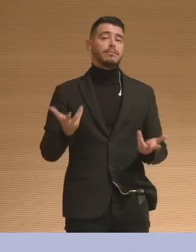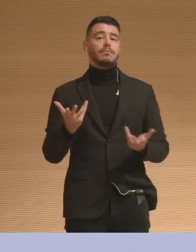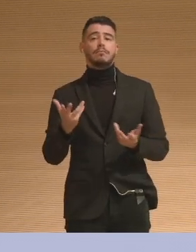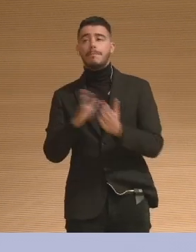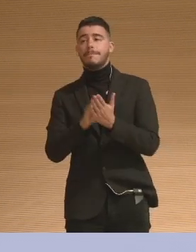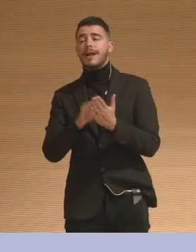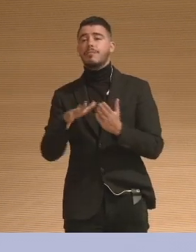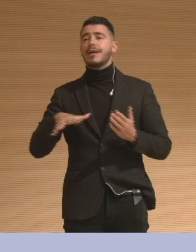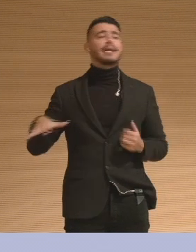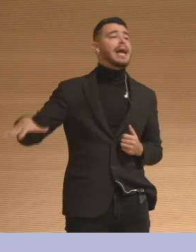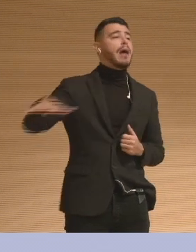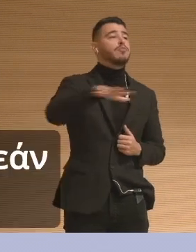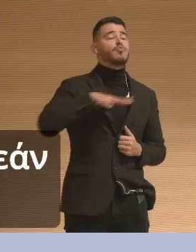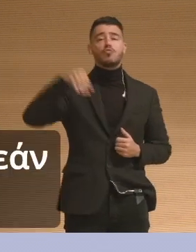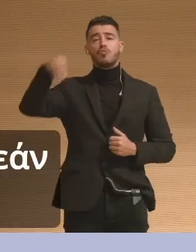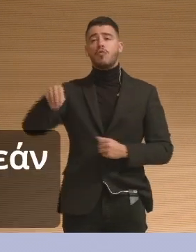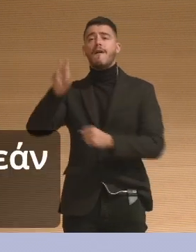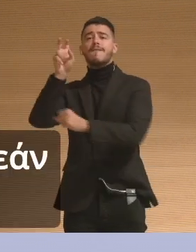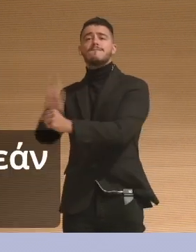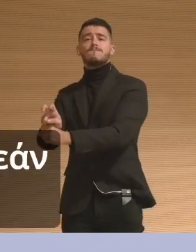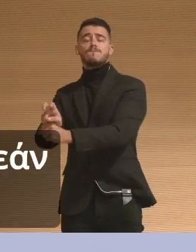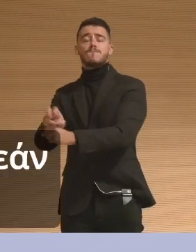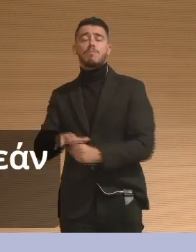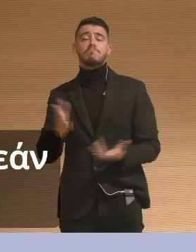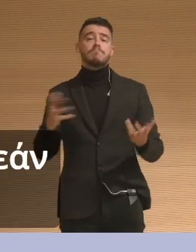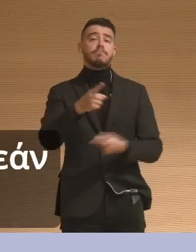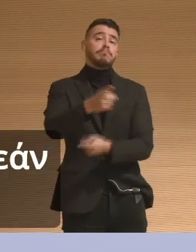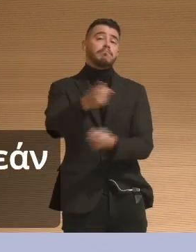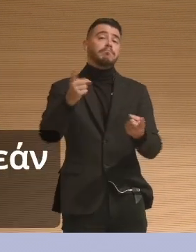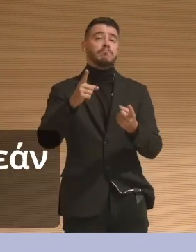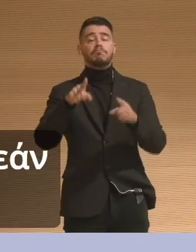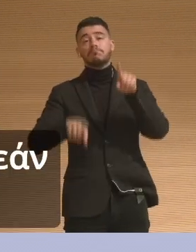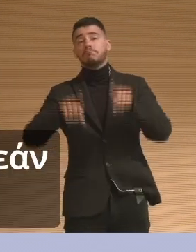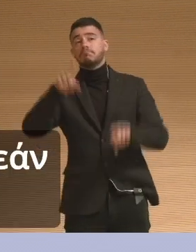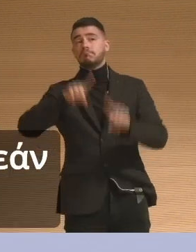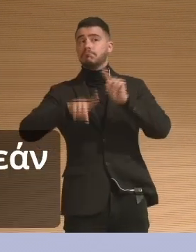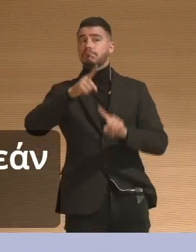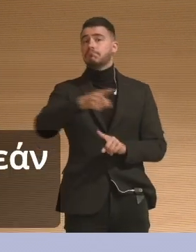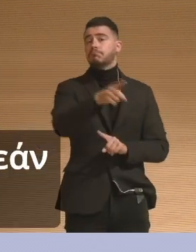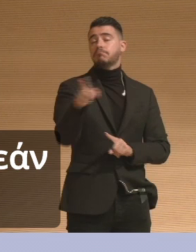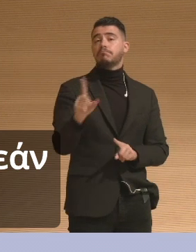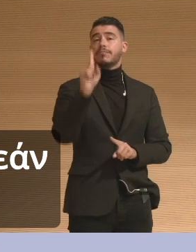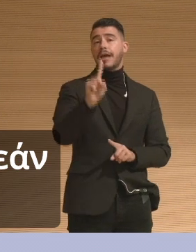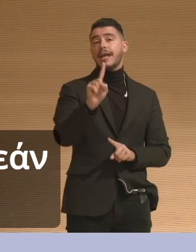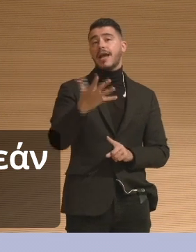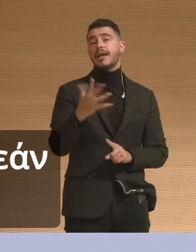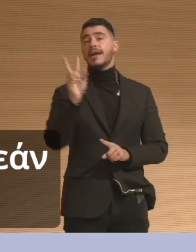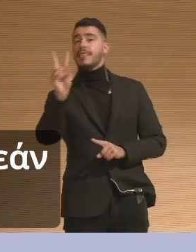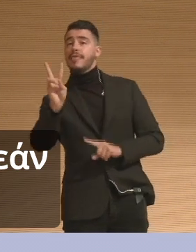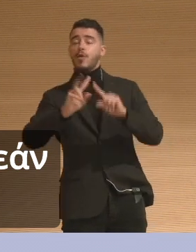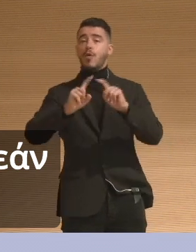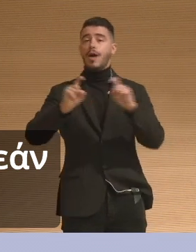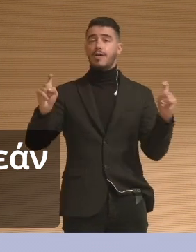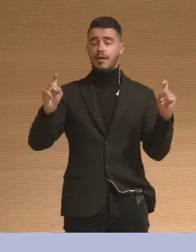two or more objects? It could be like a whole collection, even. Objects that are meaningful only when they are kept